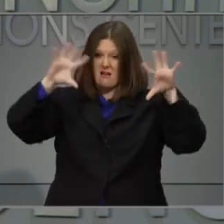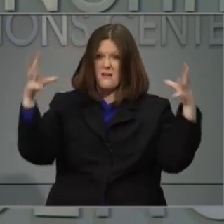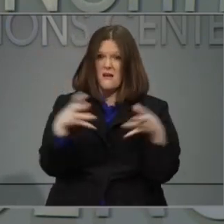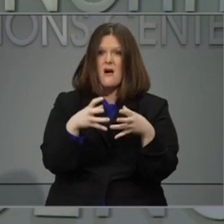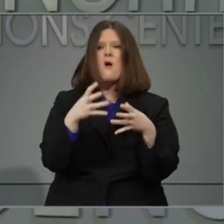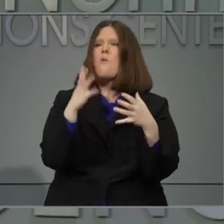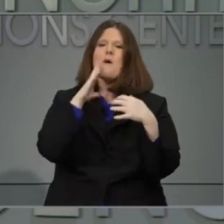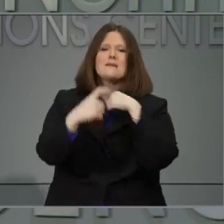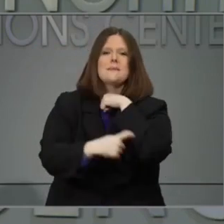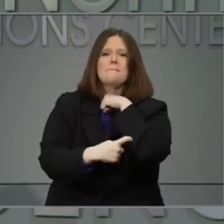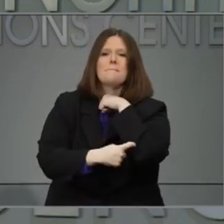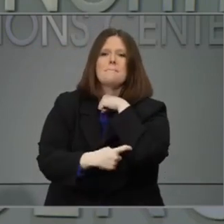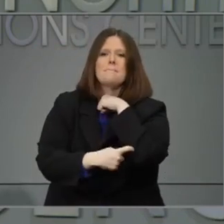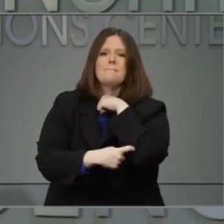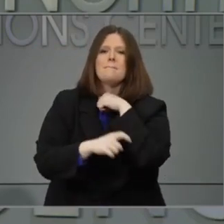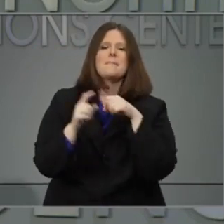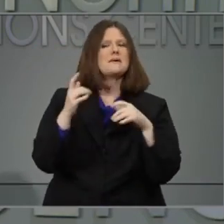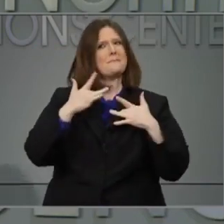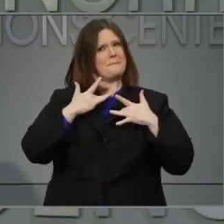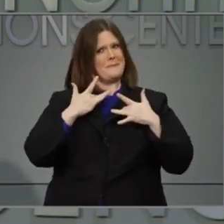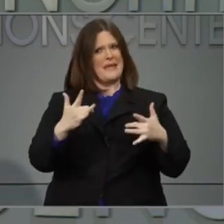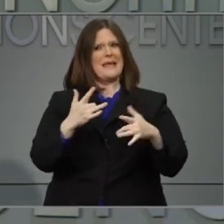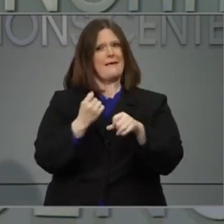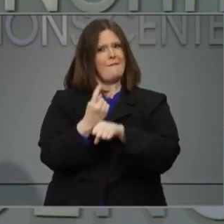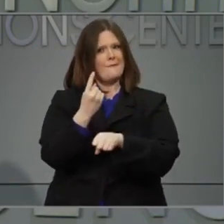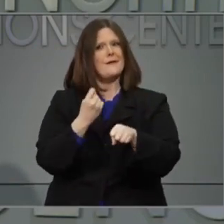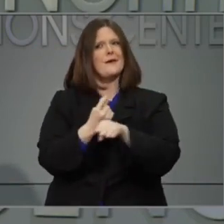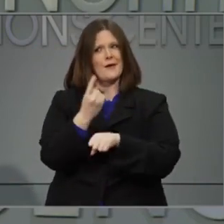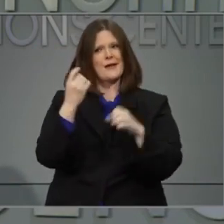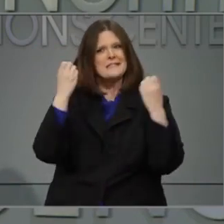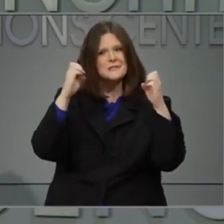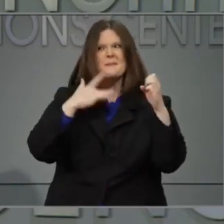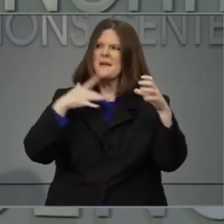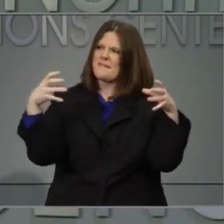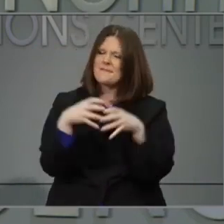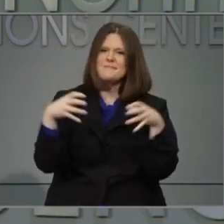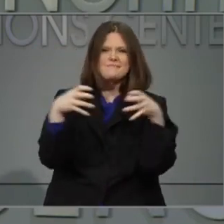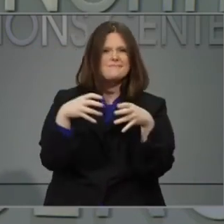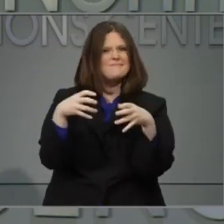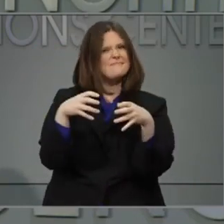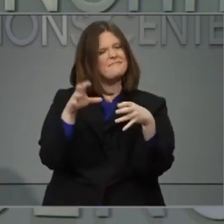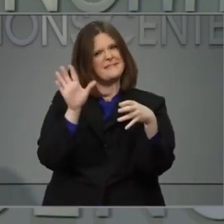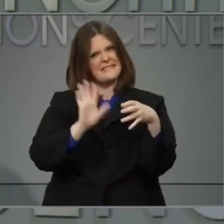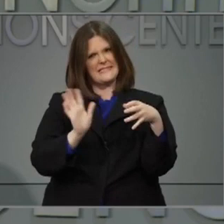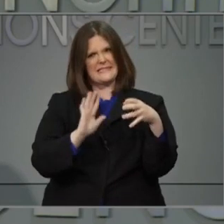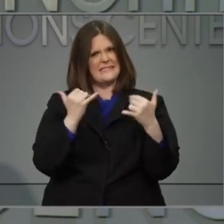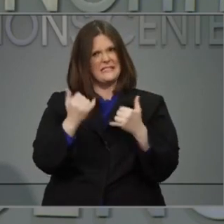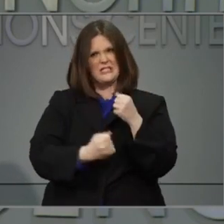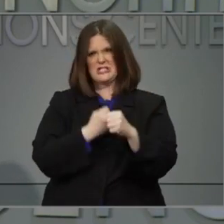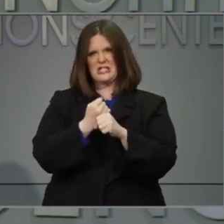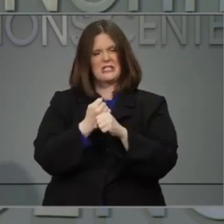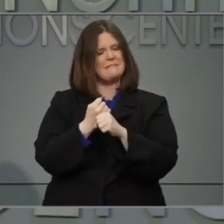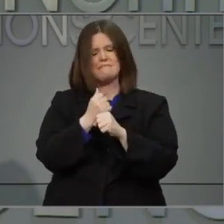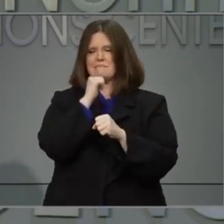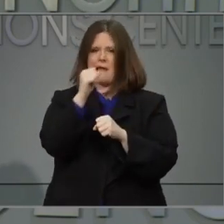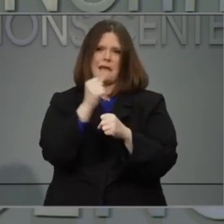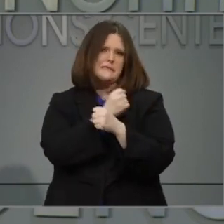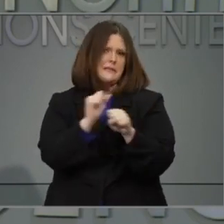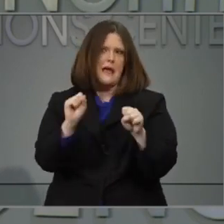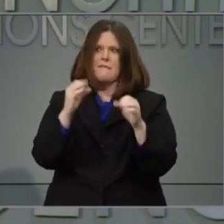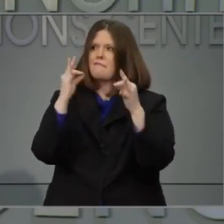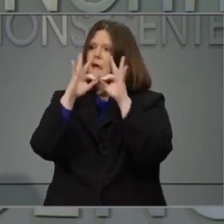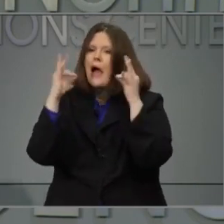It's usually a time for families, but it is not safe to gather with extended families and